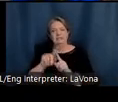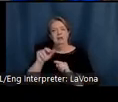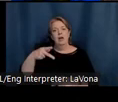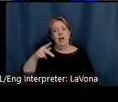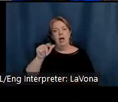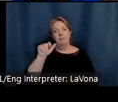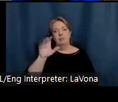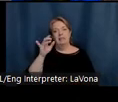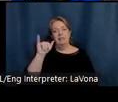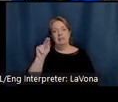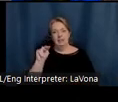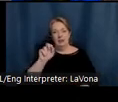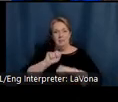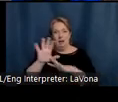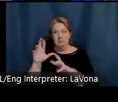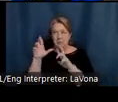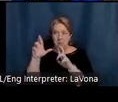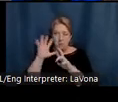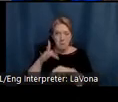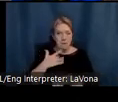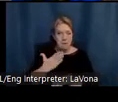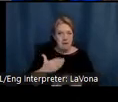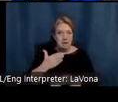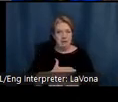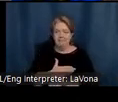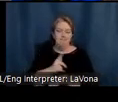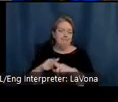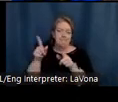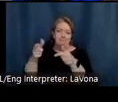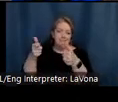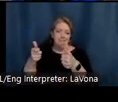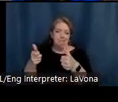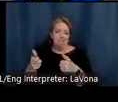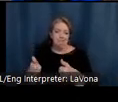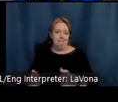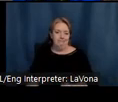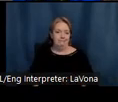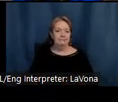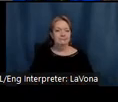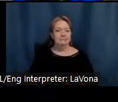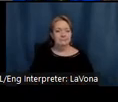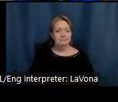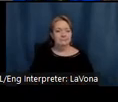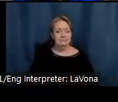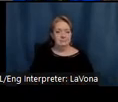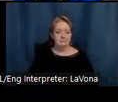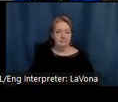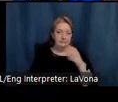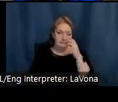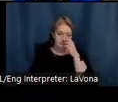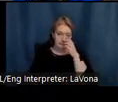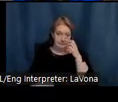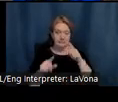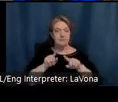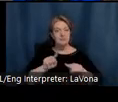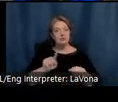would help her condition. However, she continued to decline. It was also during this time that Steele was